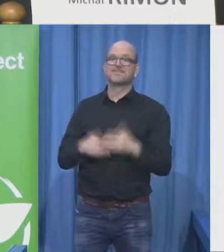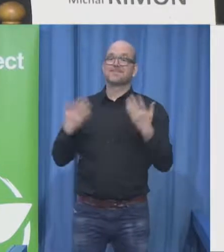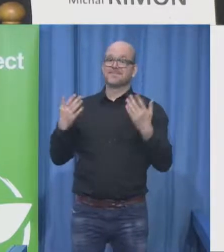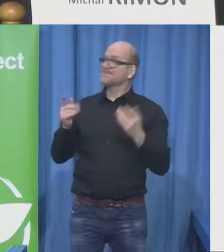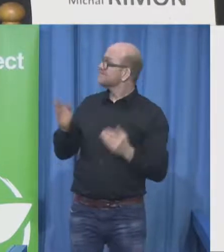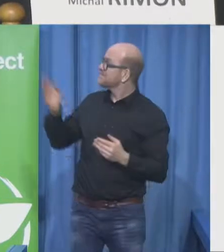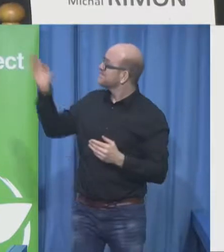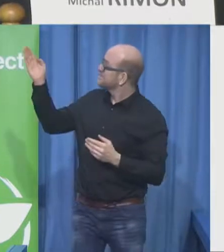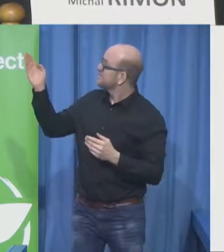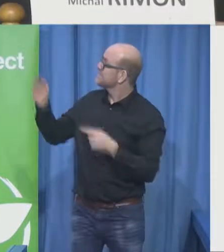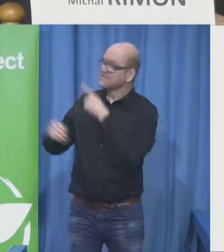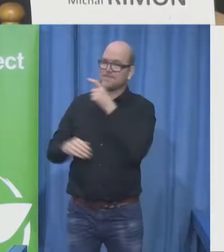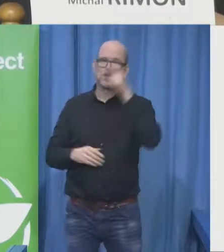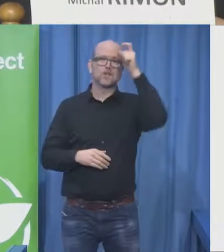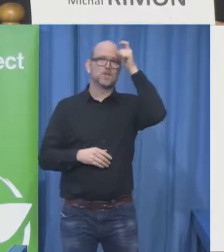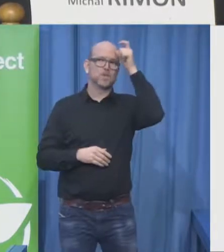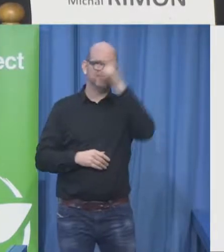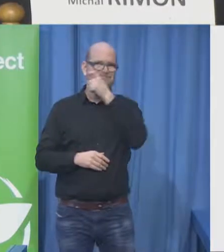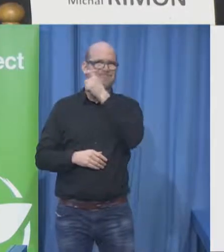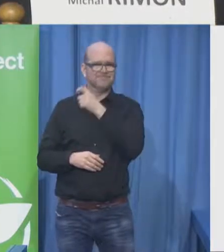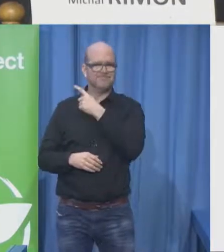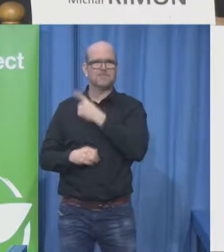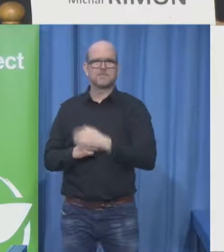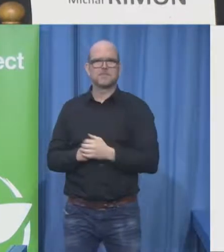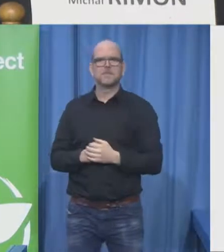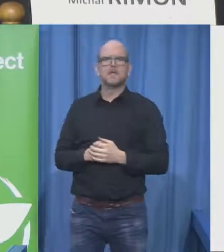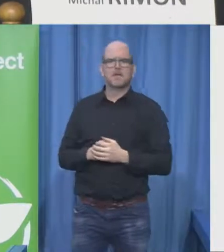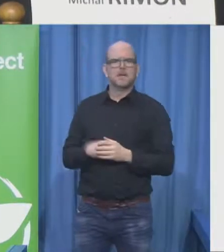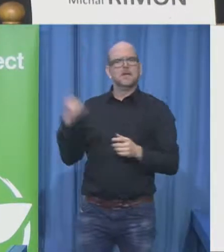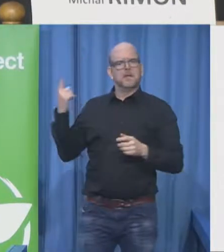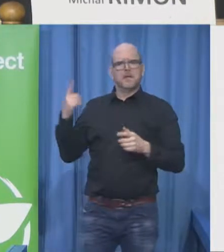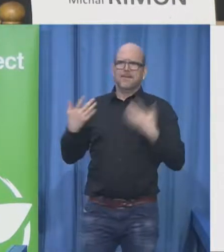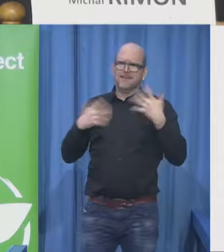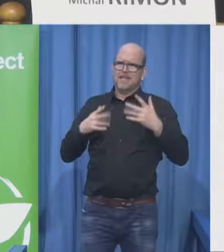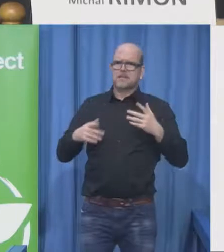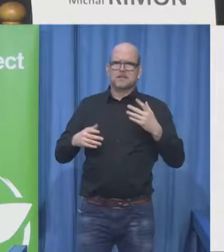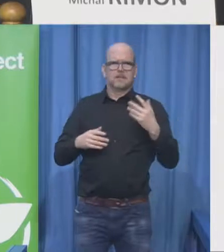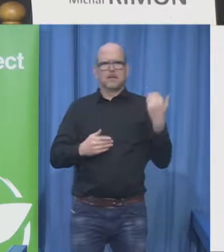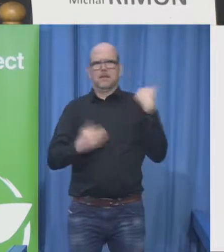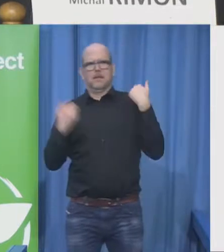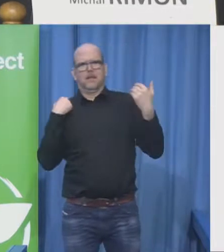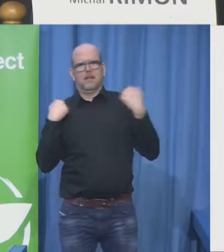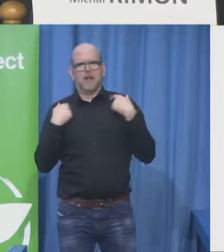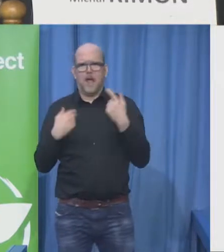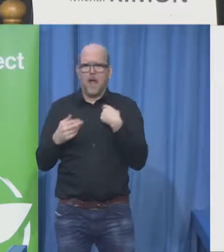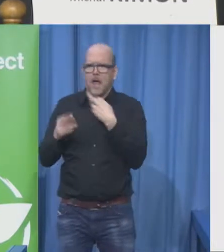wish him good health assume that he's sick he had an accident they think it's temporary